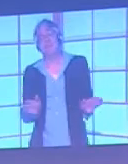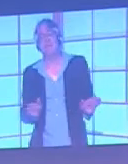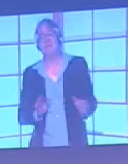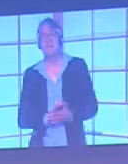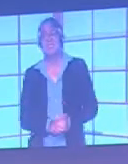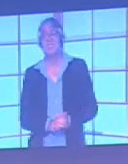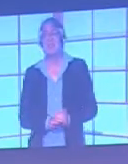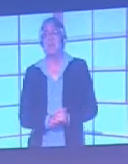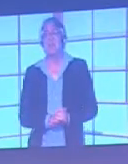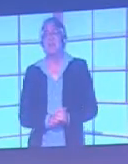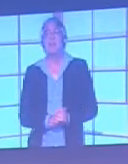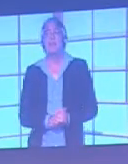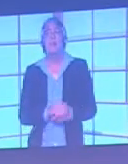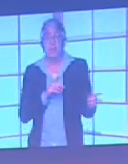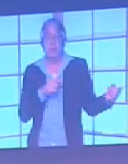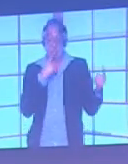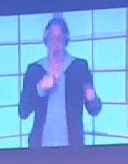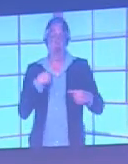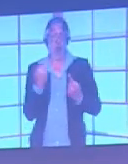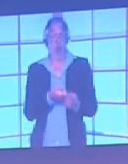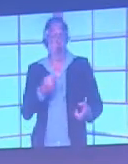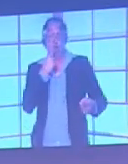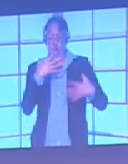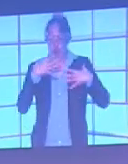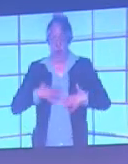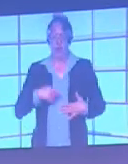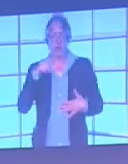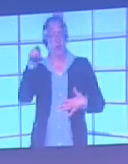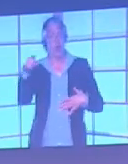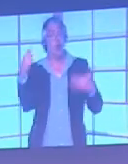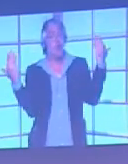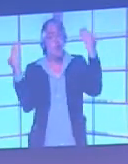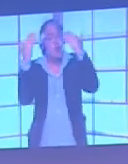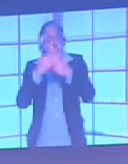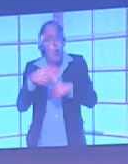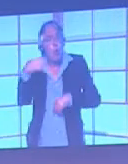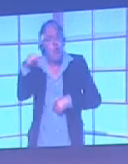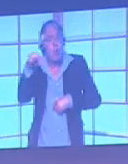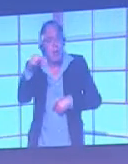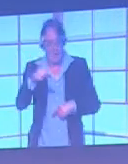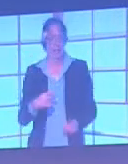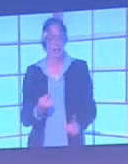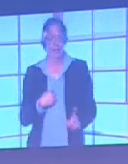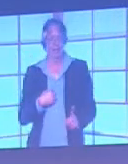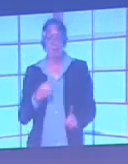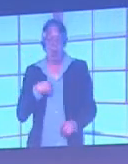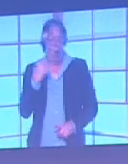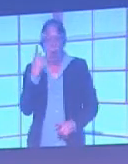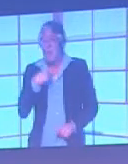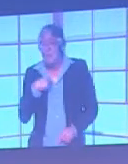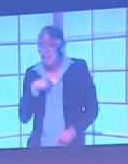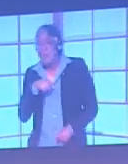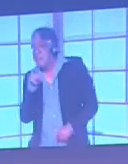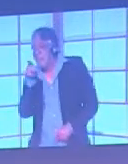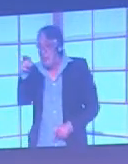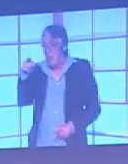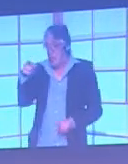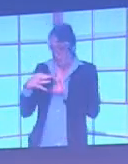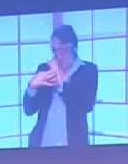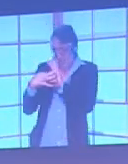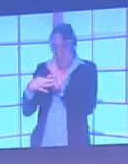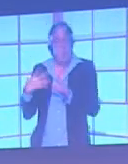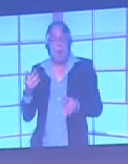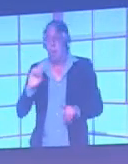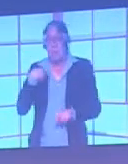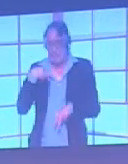he said, we were in red and they were in dark green. And the only way I could tell those two teams apart was by